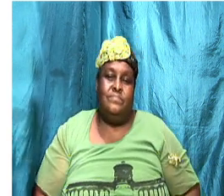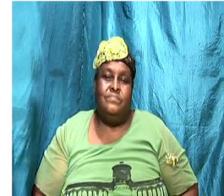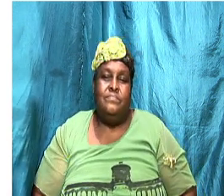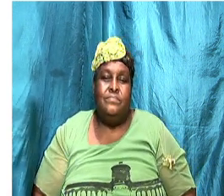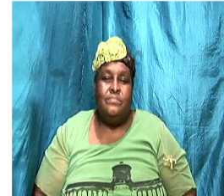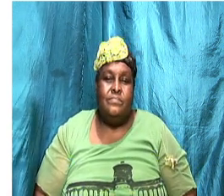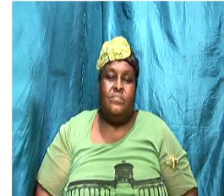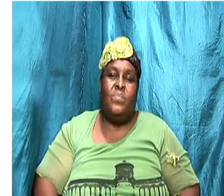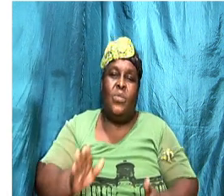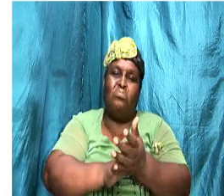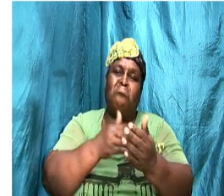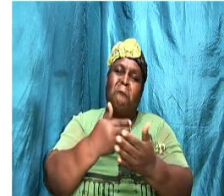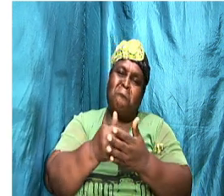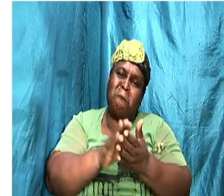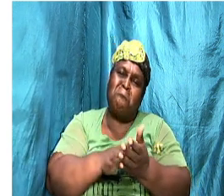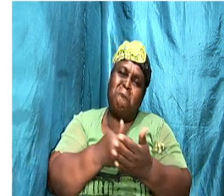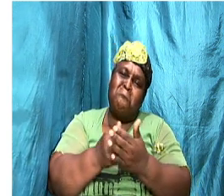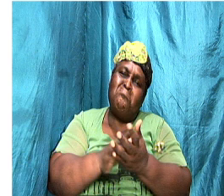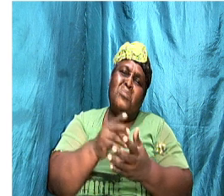cook dinner together